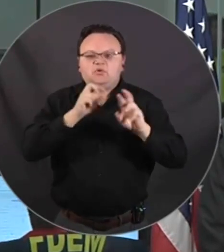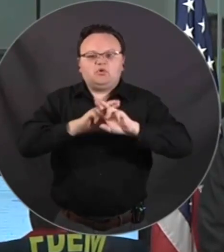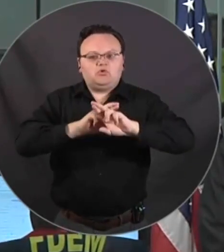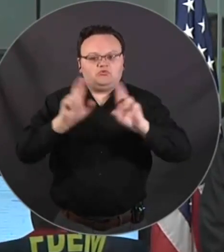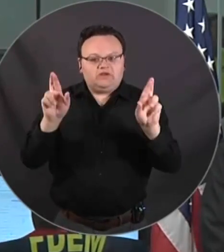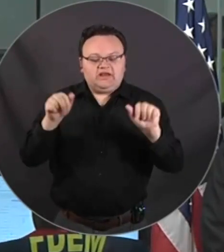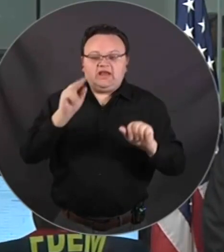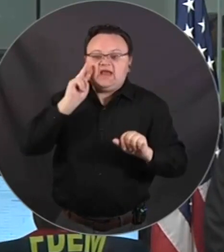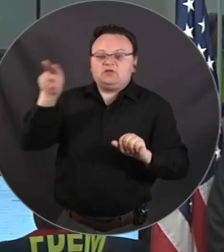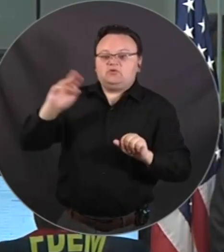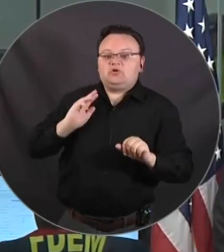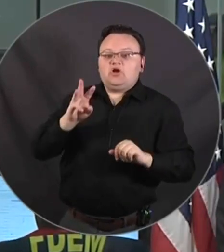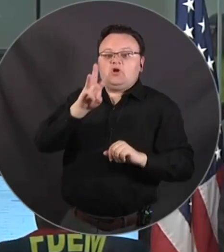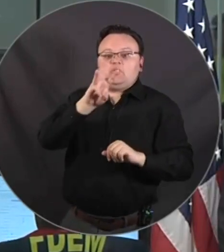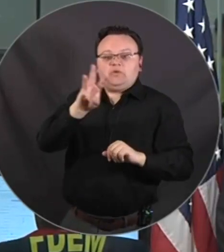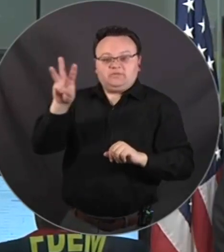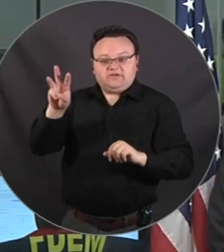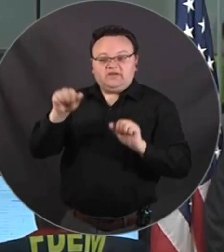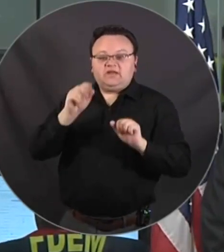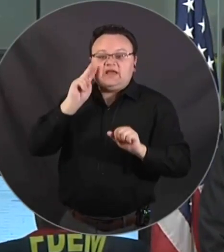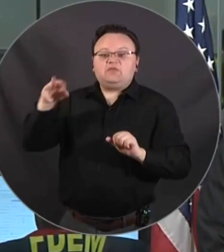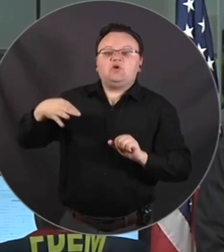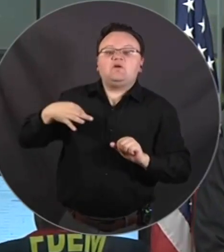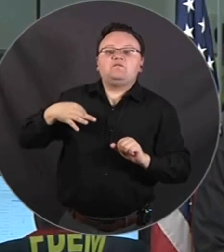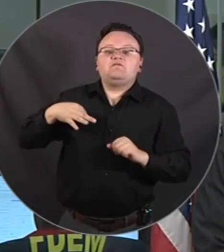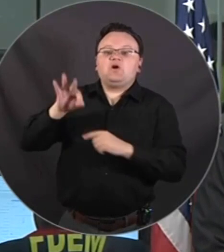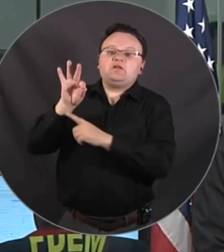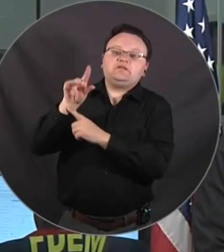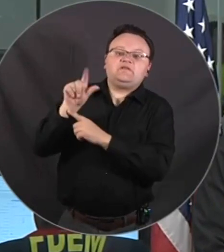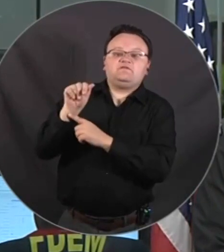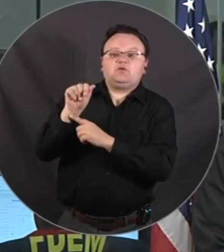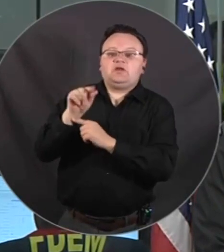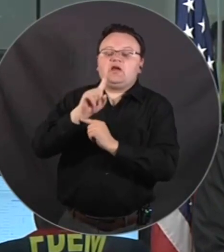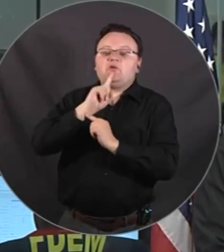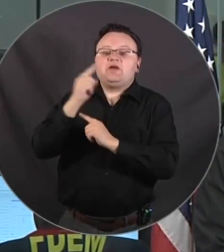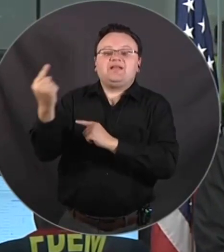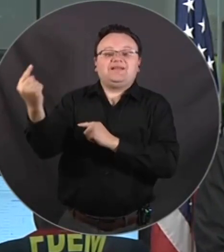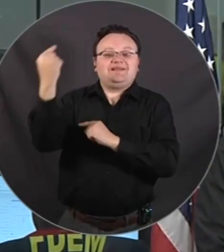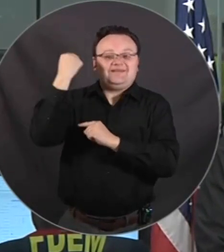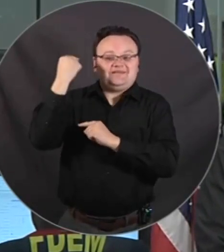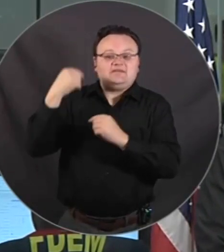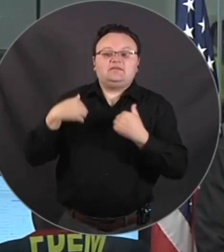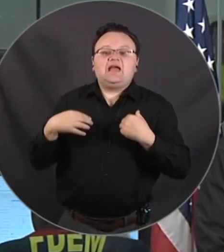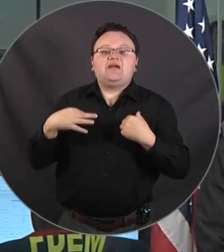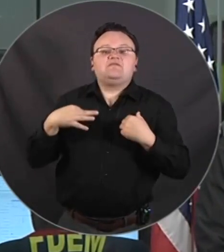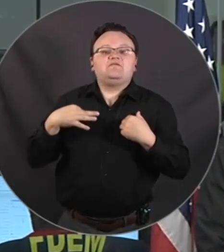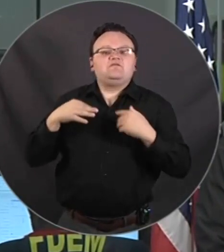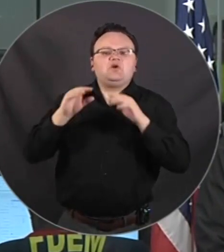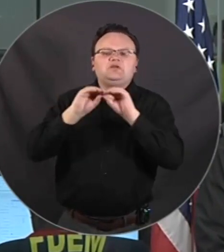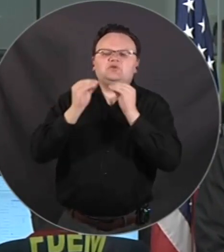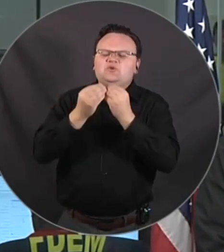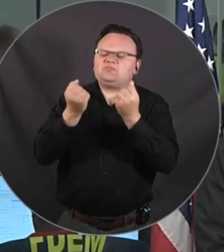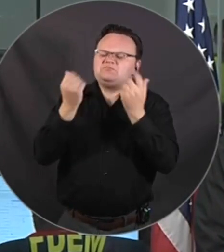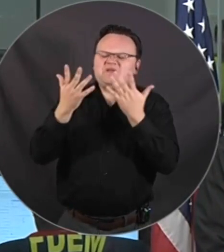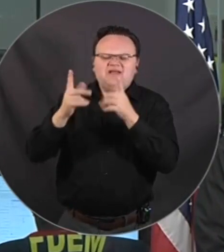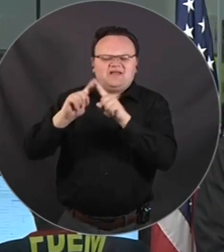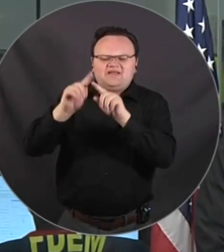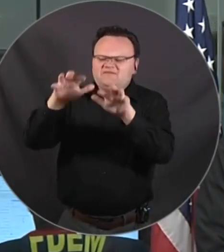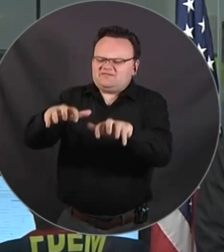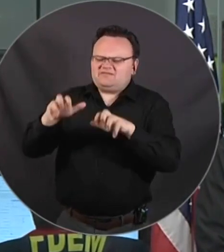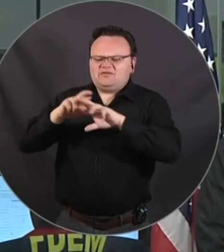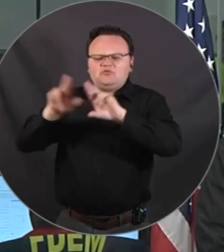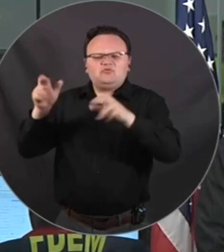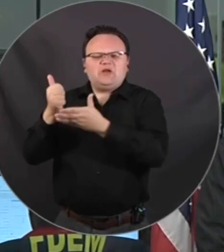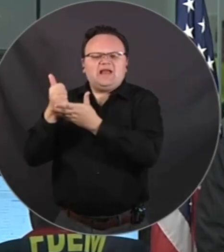behind me right behind where we're standing is a room full of volunteer disaster organizations that are ready to come and help you.